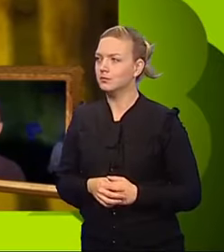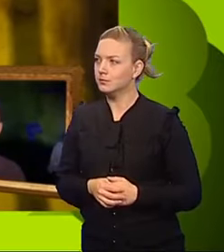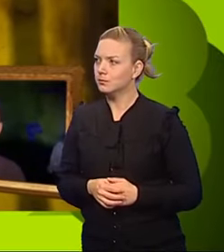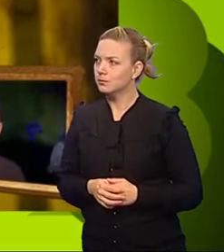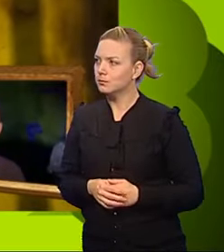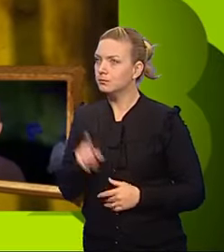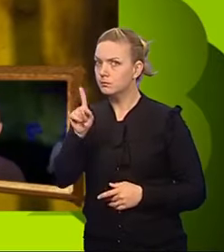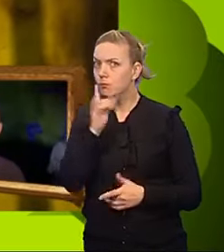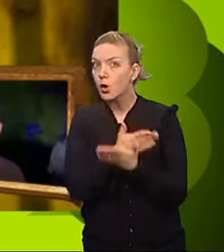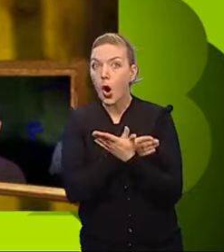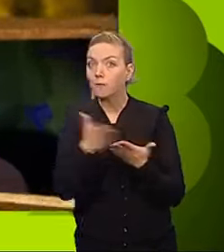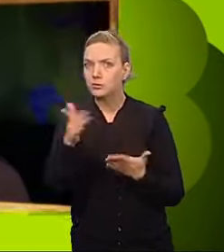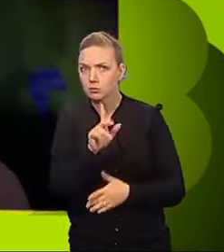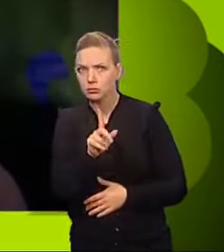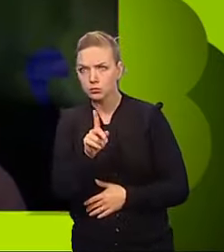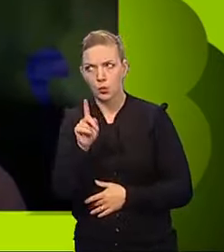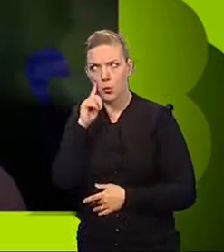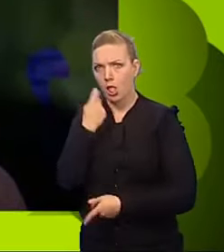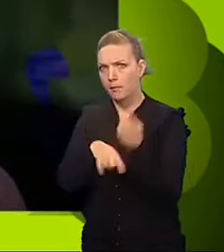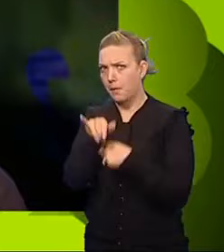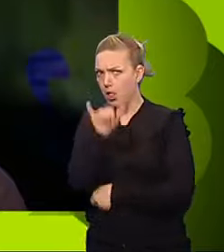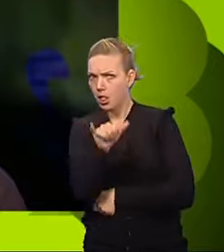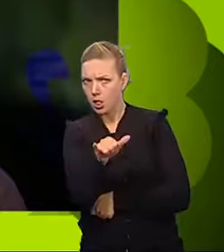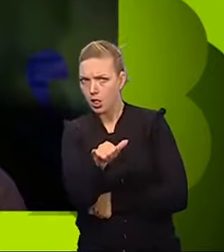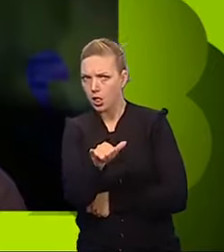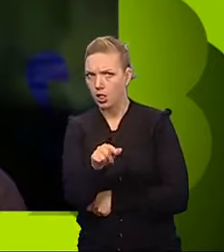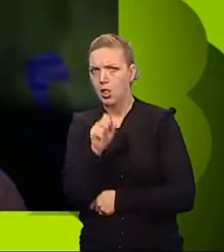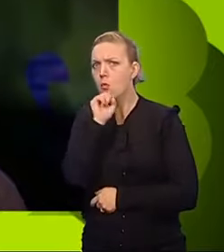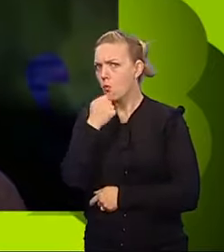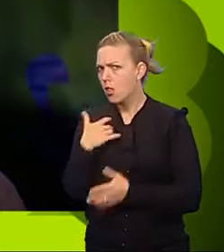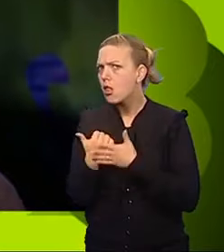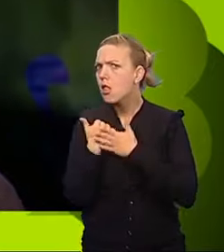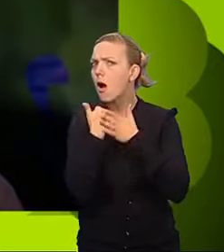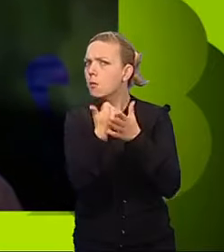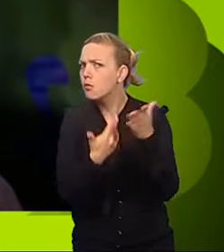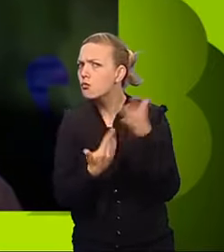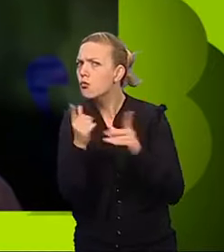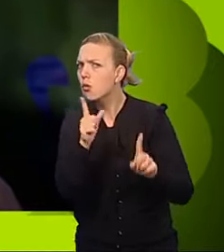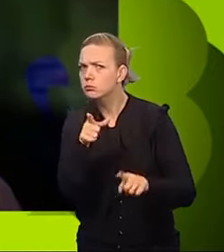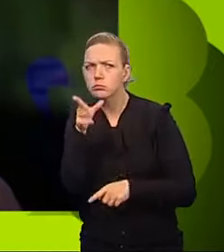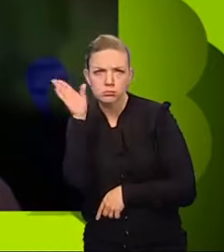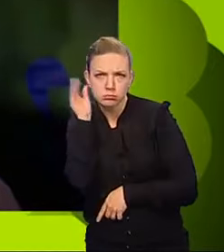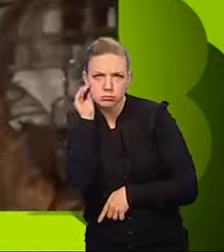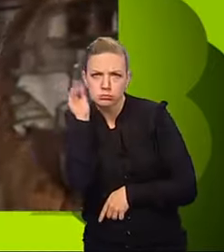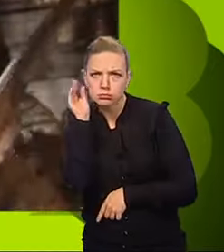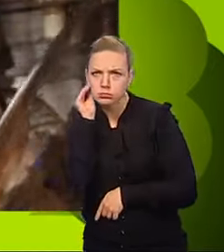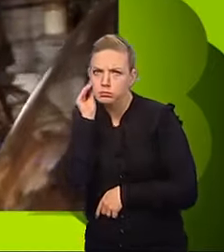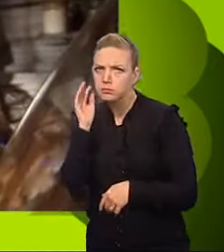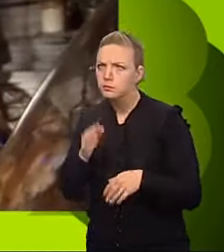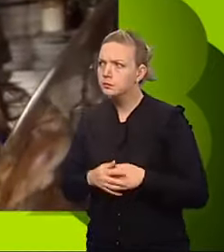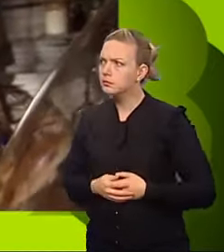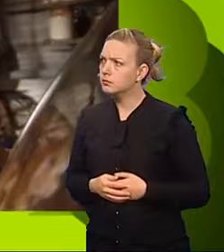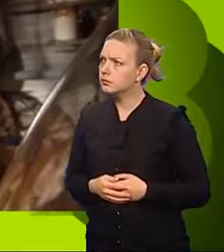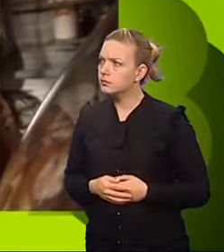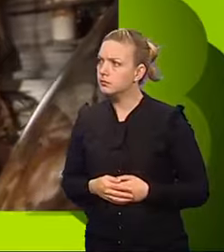Don't be too obvious or they'll suspect you. I will guide you through your whisper clip. Will the